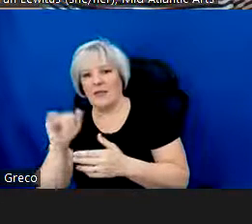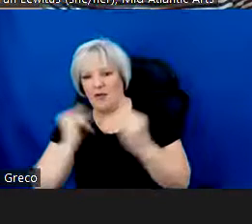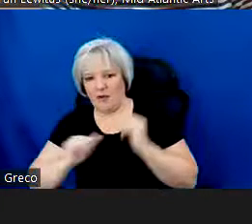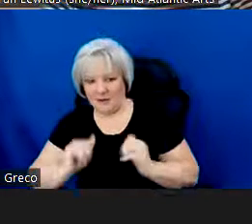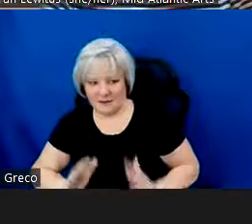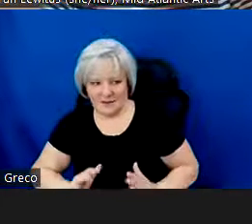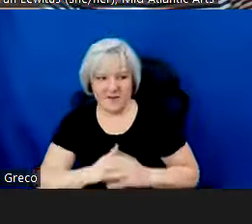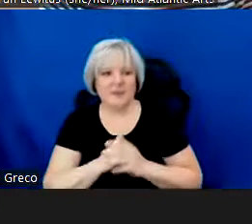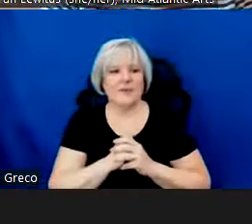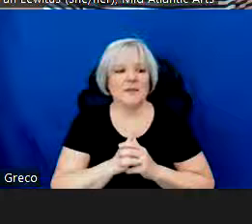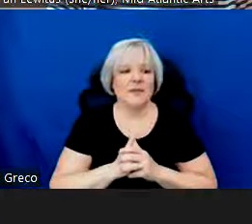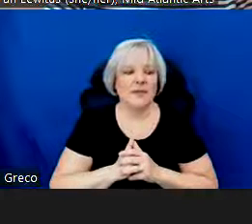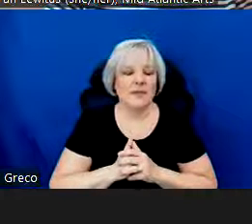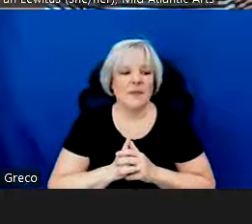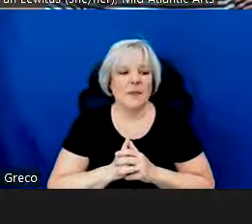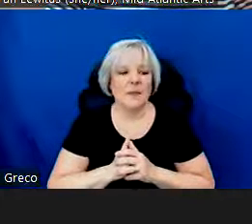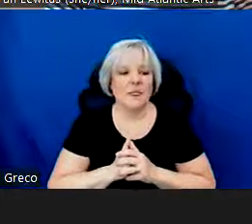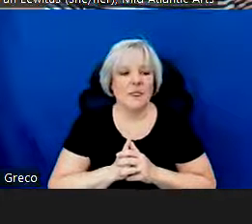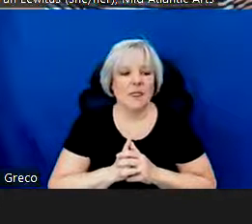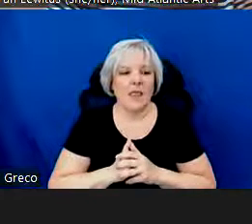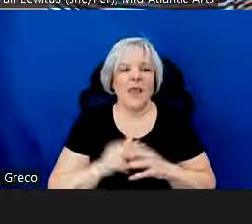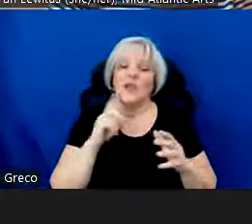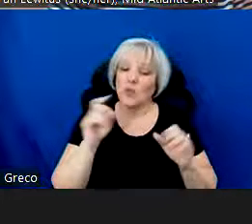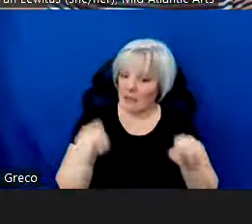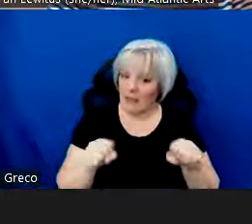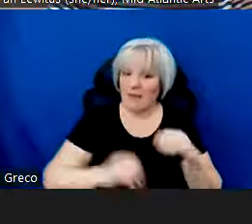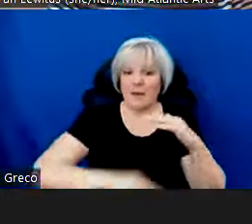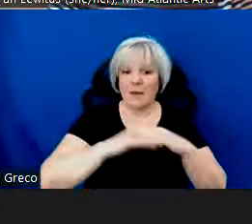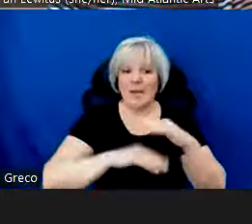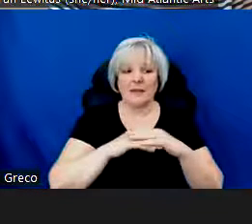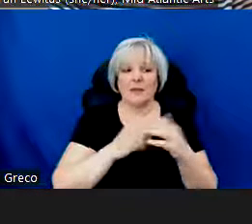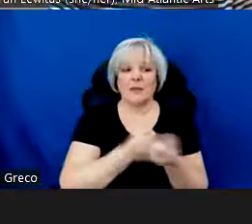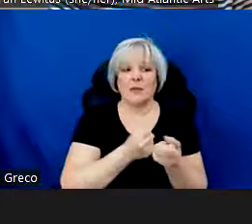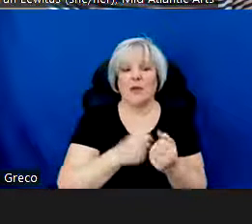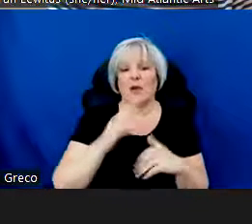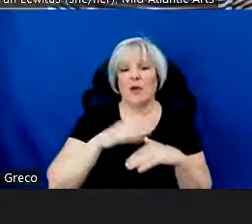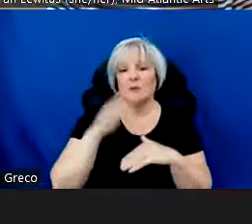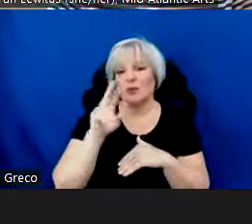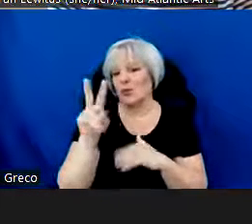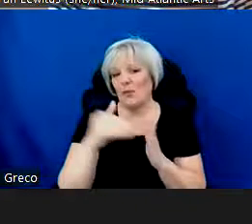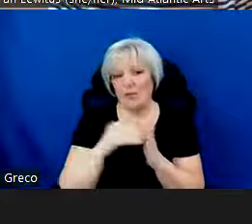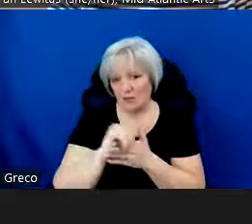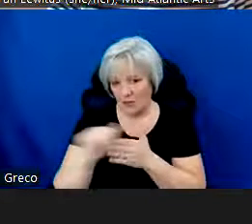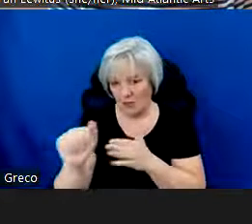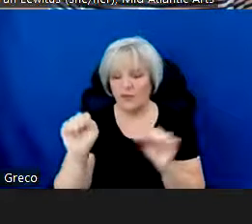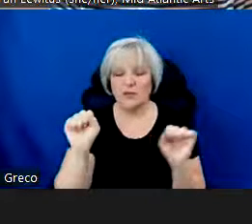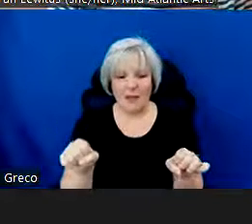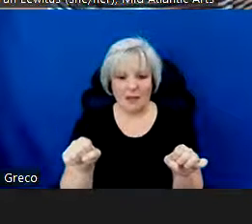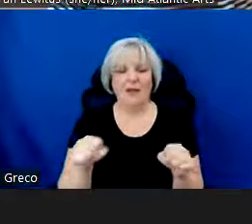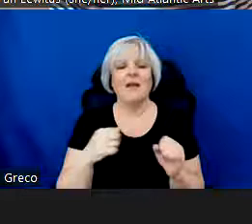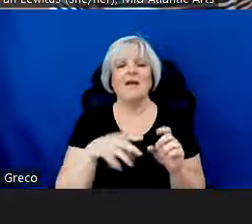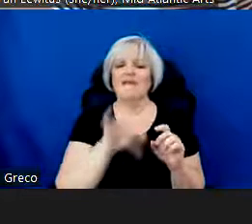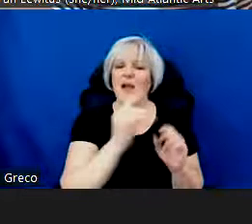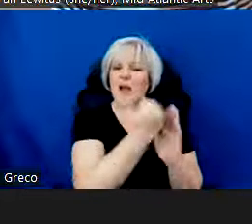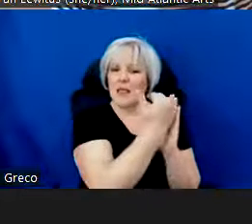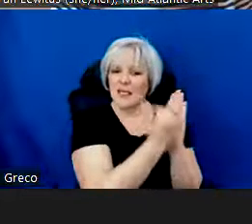You can also request a presenter capacity support of up to $2,000. You can find a list of